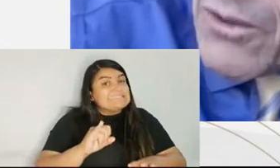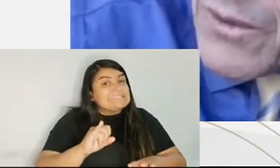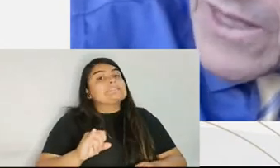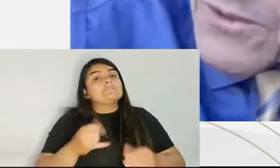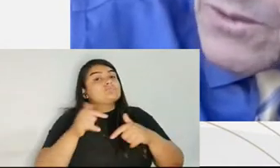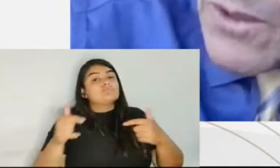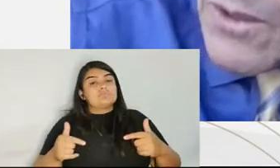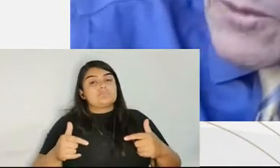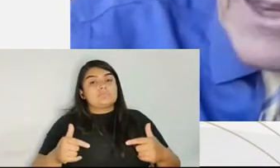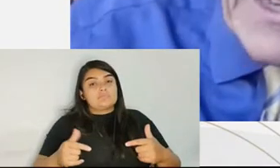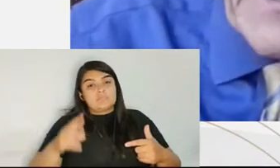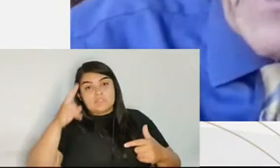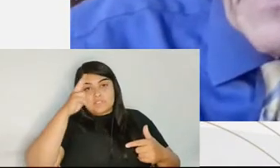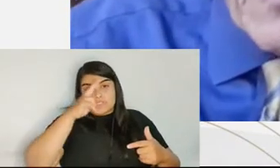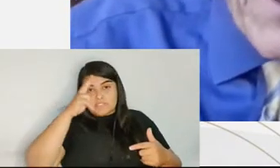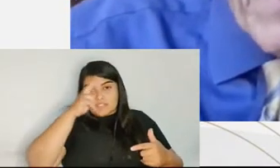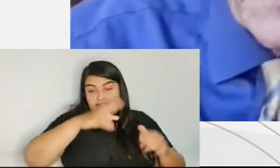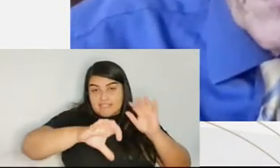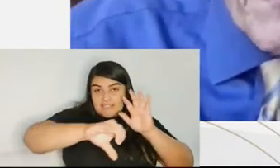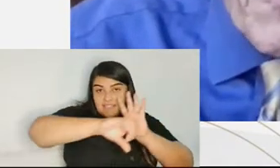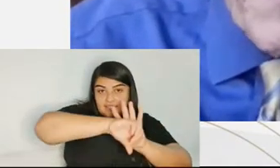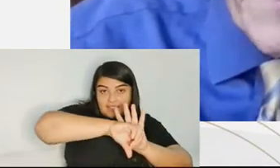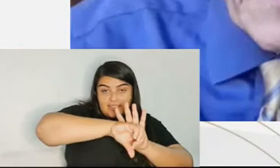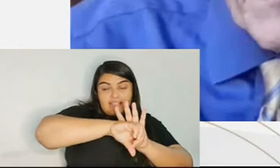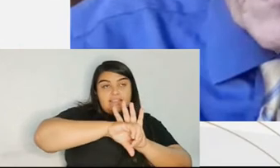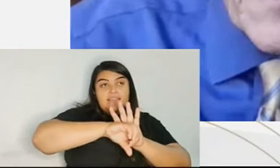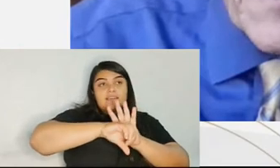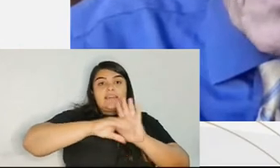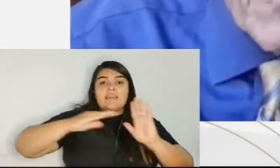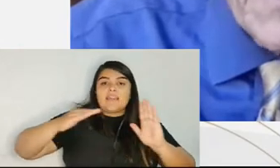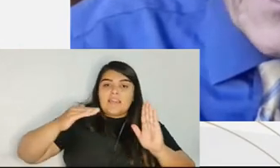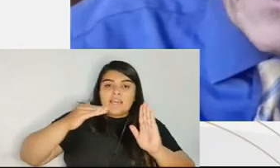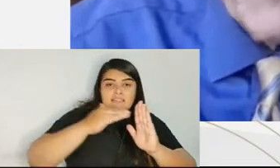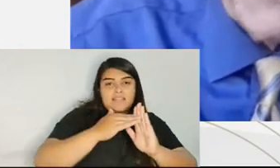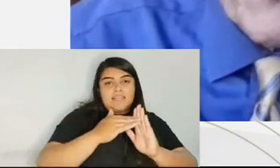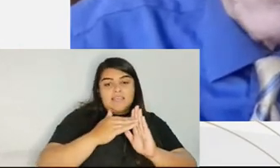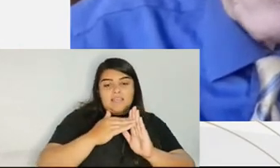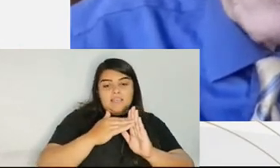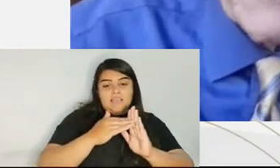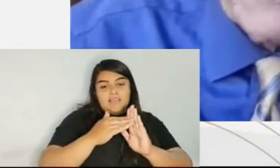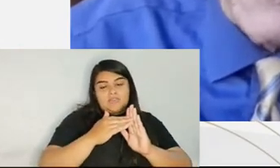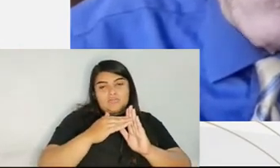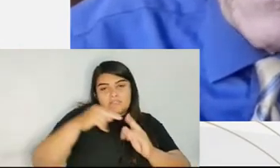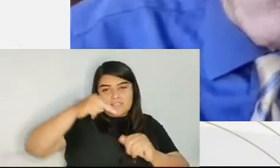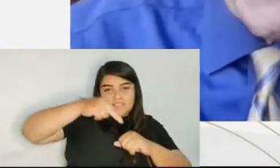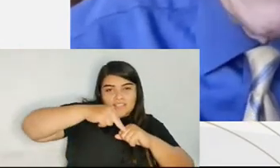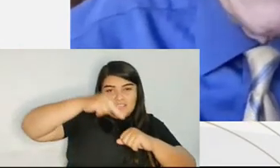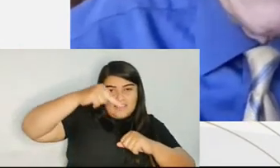really all the way down to level eight, you're eligible for probation for zero time in prison.